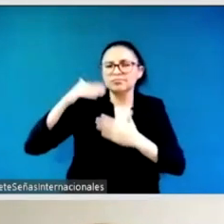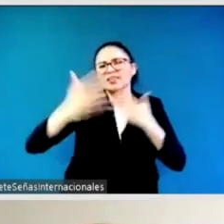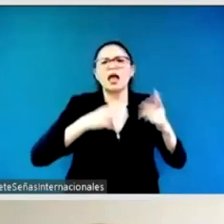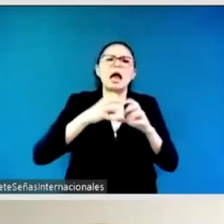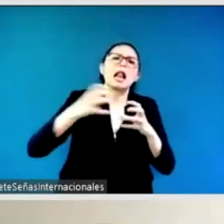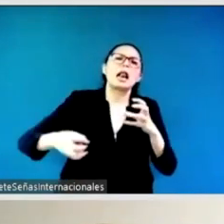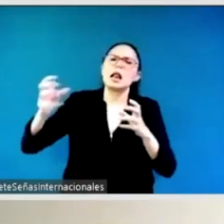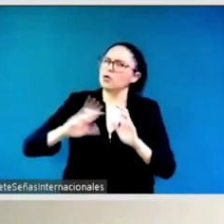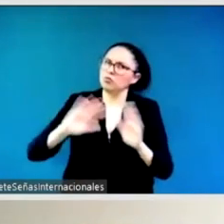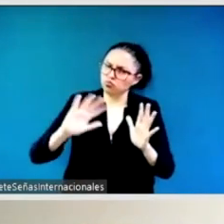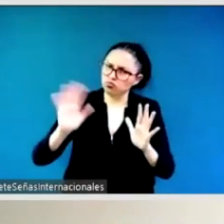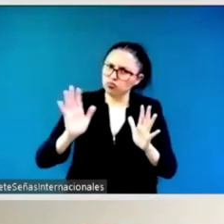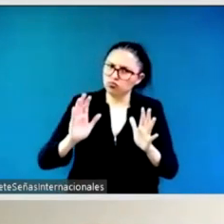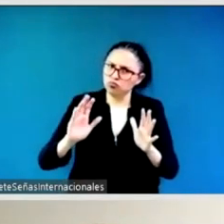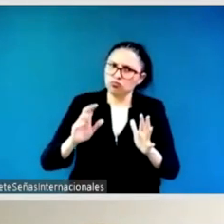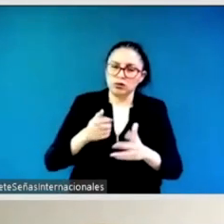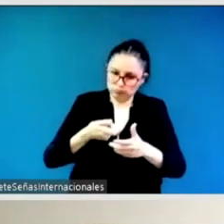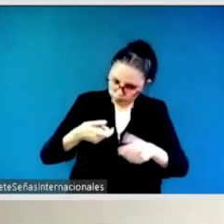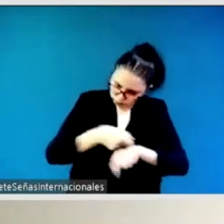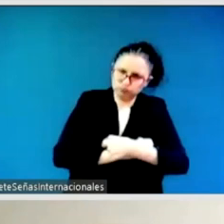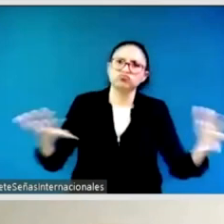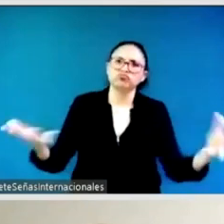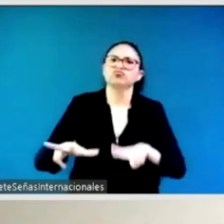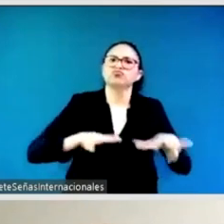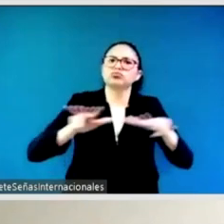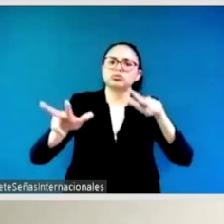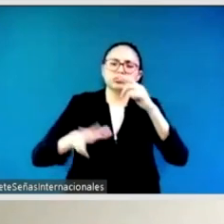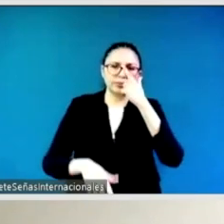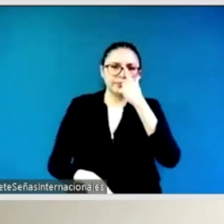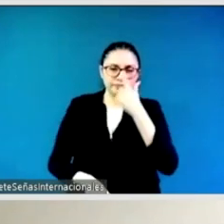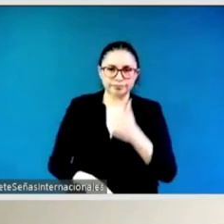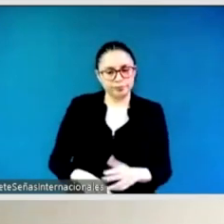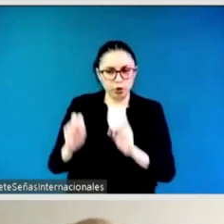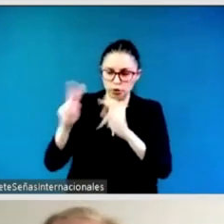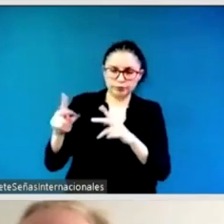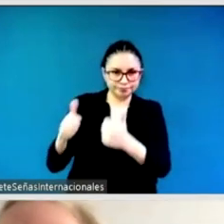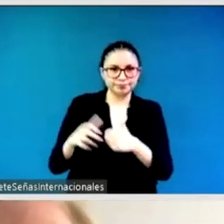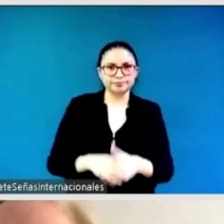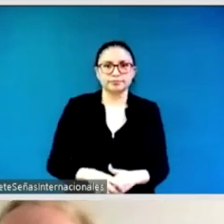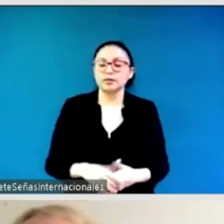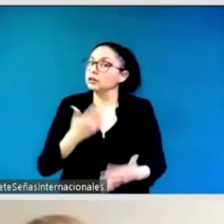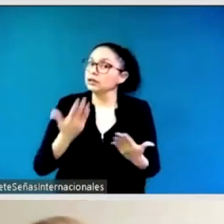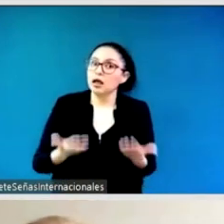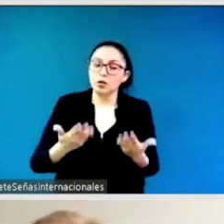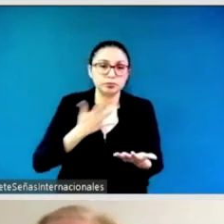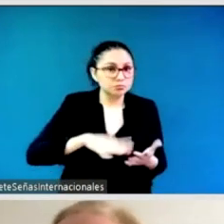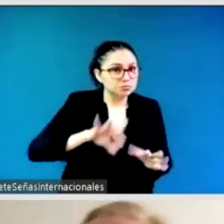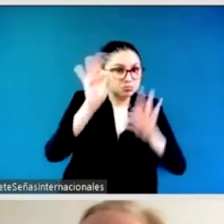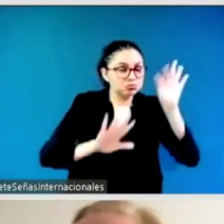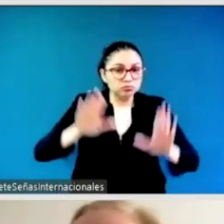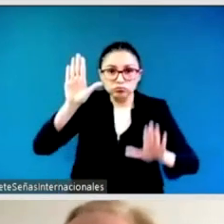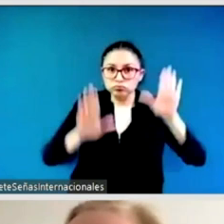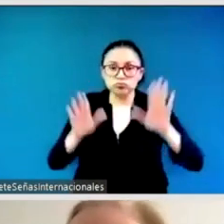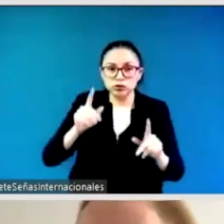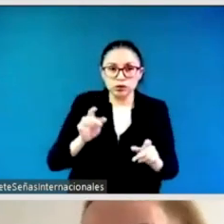another time for your questions to be answered um kitty over to you uh thanks akima and of course you know talking about money this is the